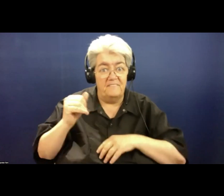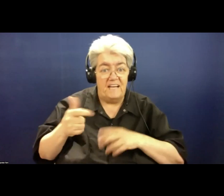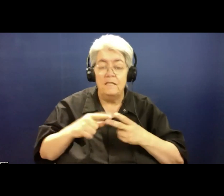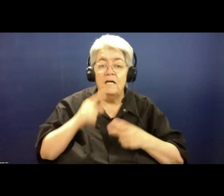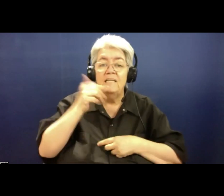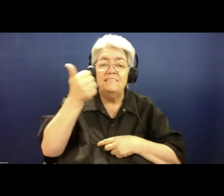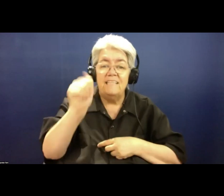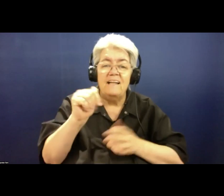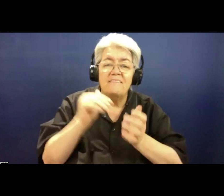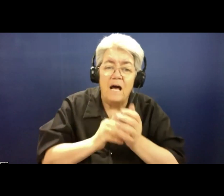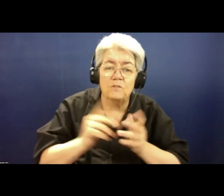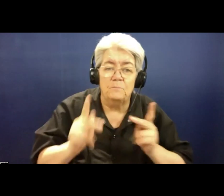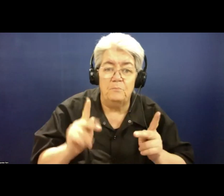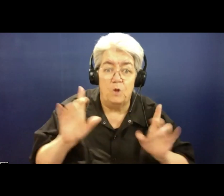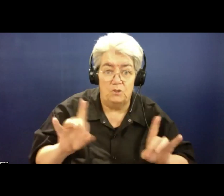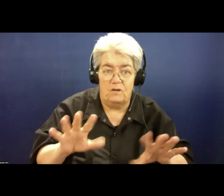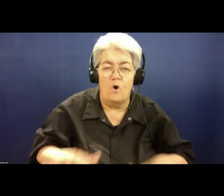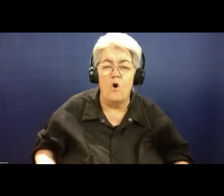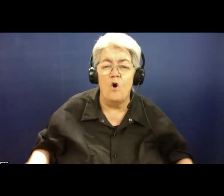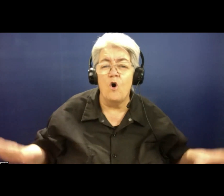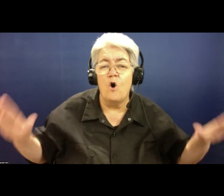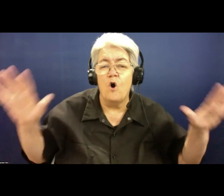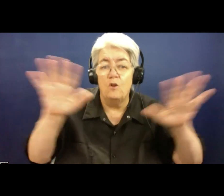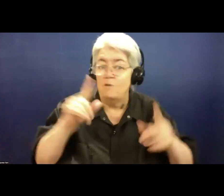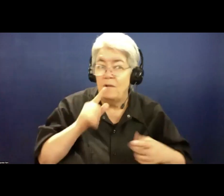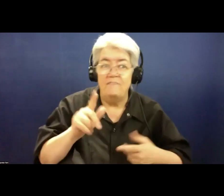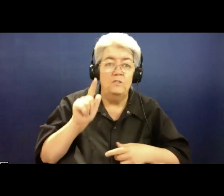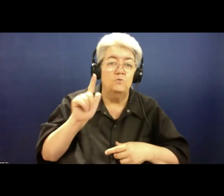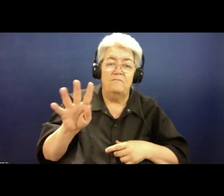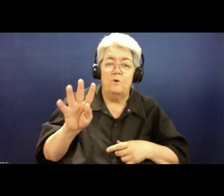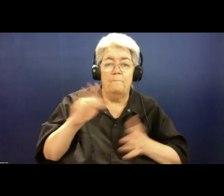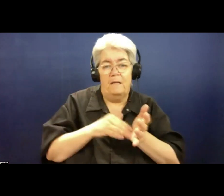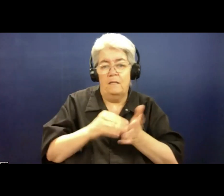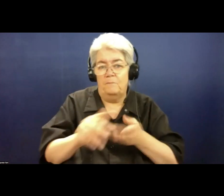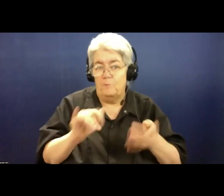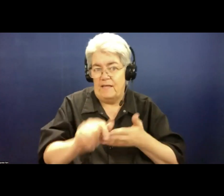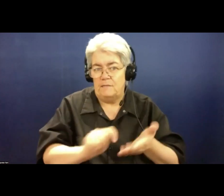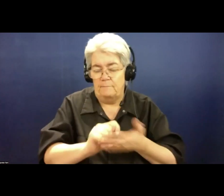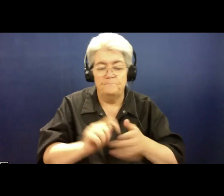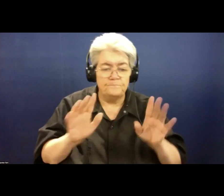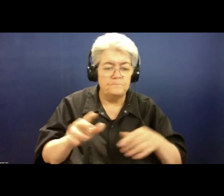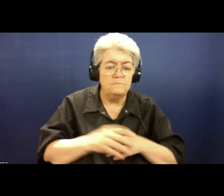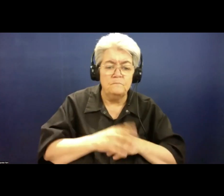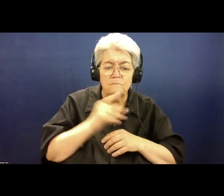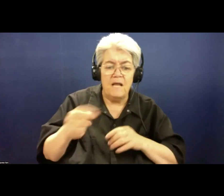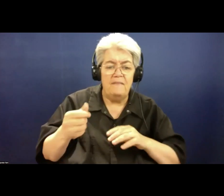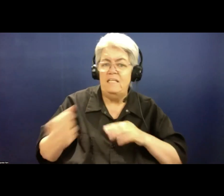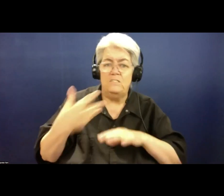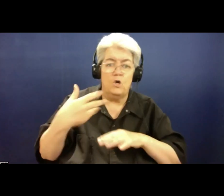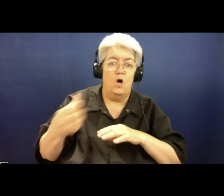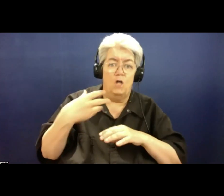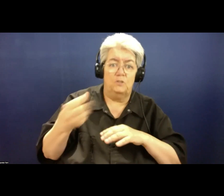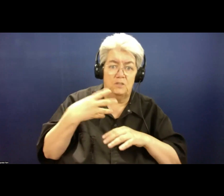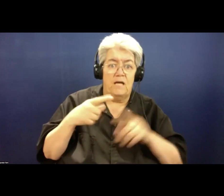people around Australia, a country of 23, 4 million back then. And these were cards and